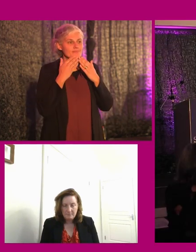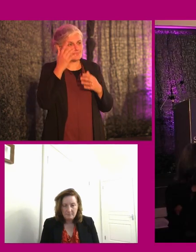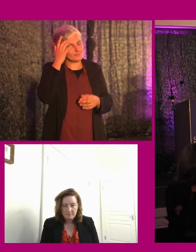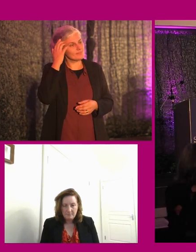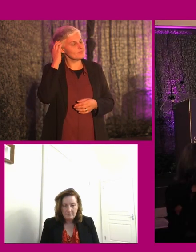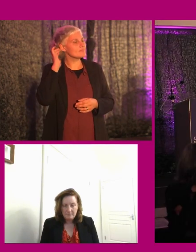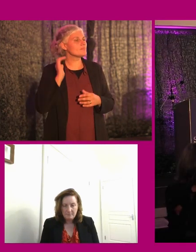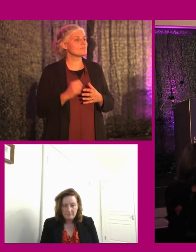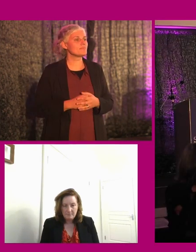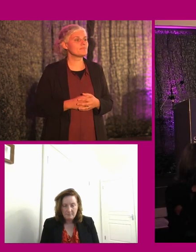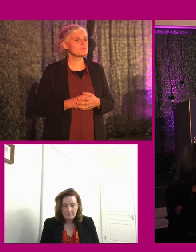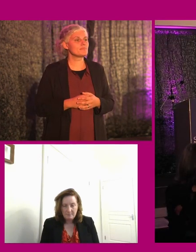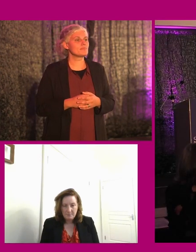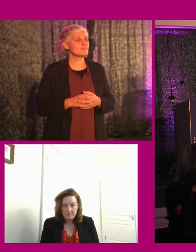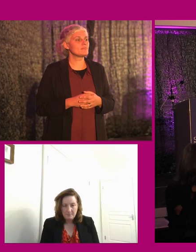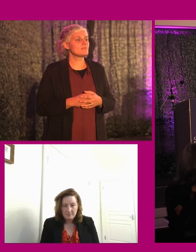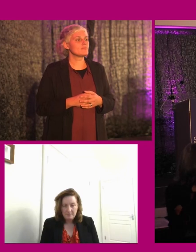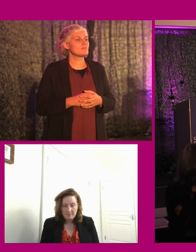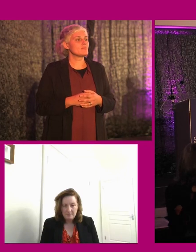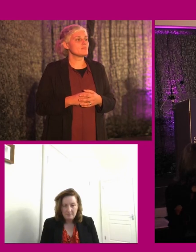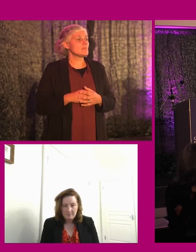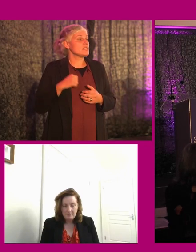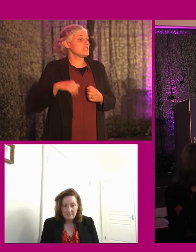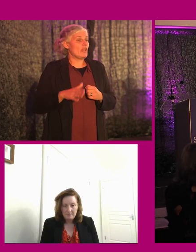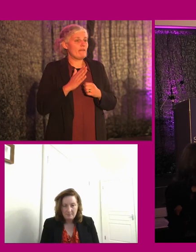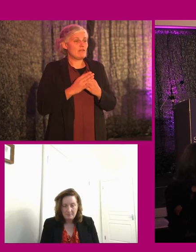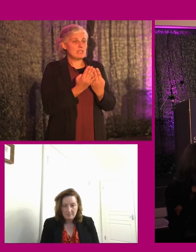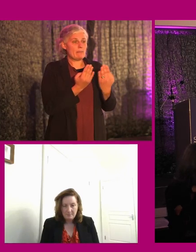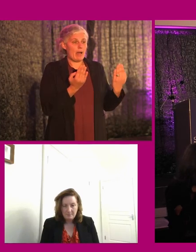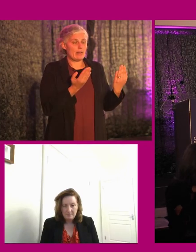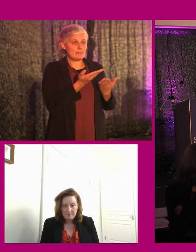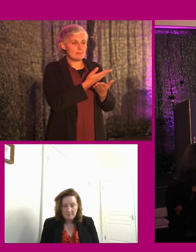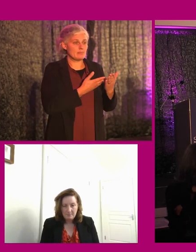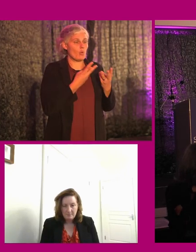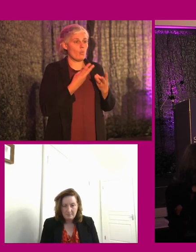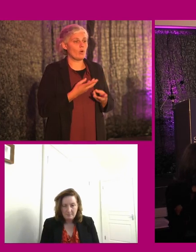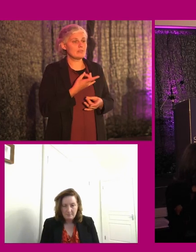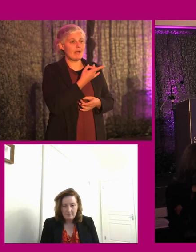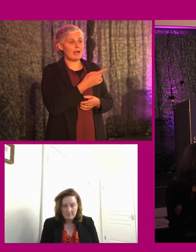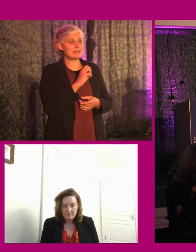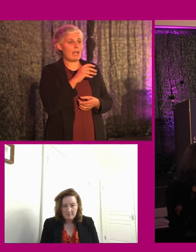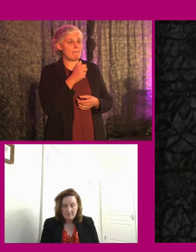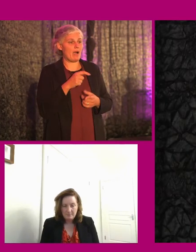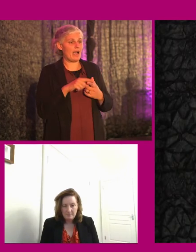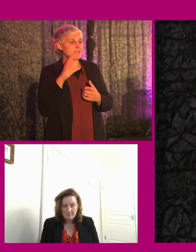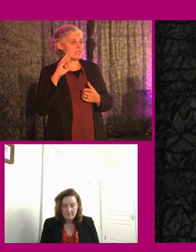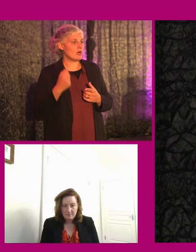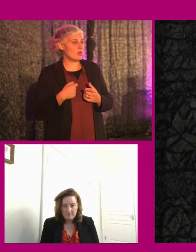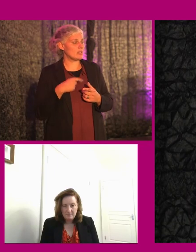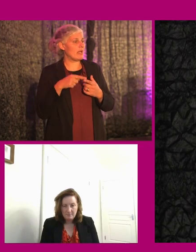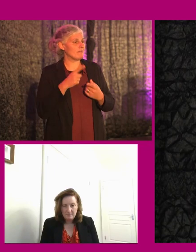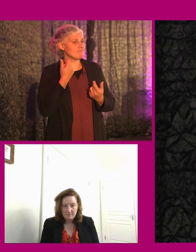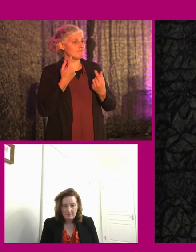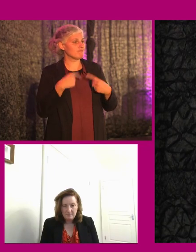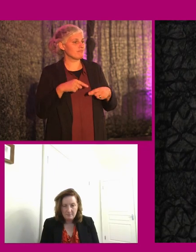Thanks very much for that. And we're just about to close this panel, but I just wanted to ask Emma and Caroline, if they have a final message for